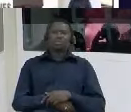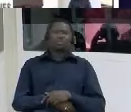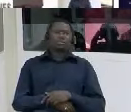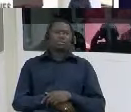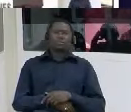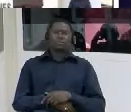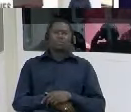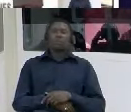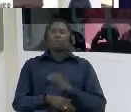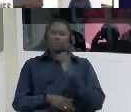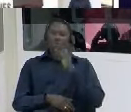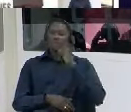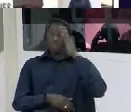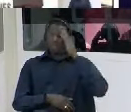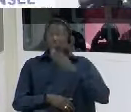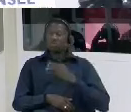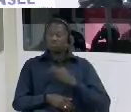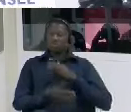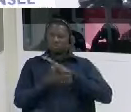okay thank you for the clarification